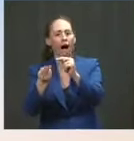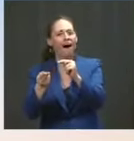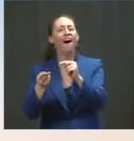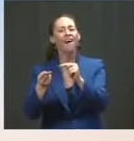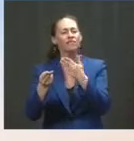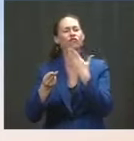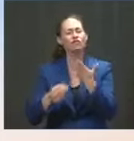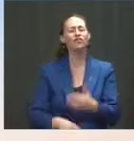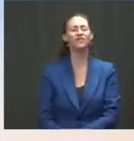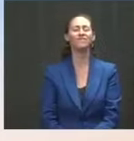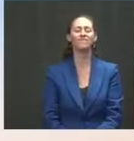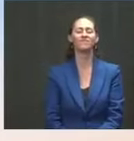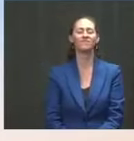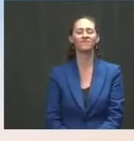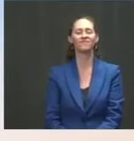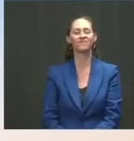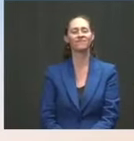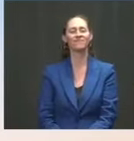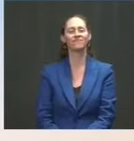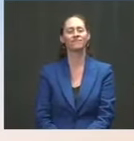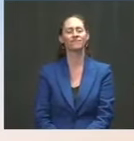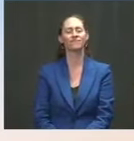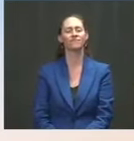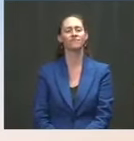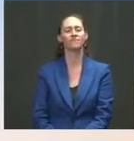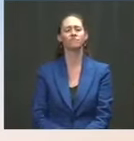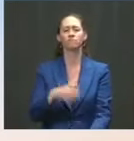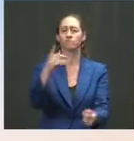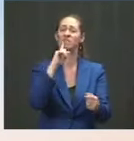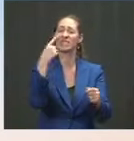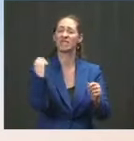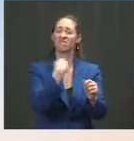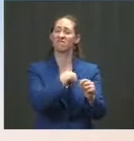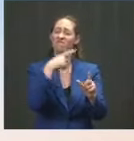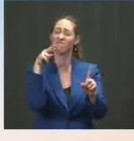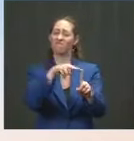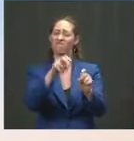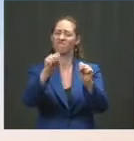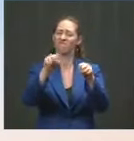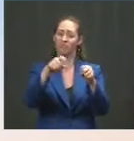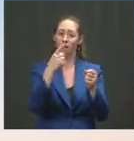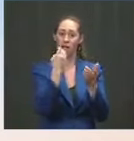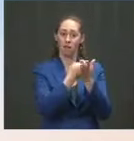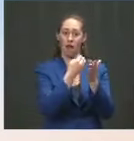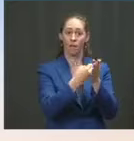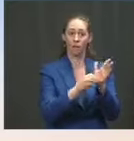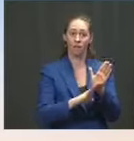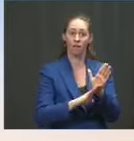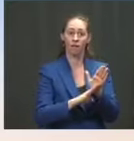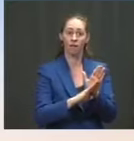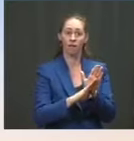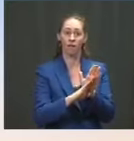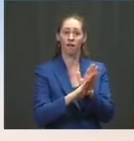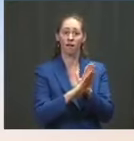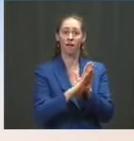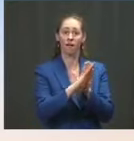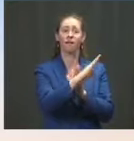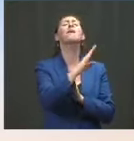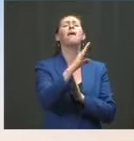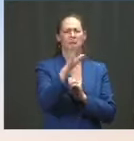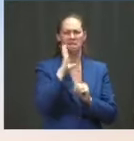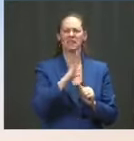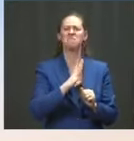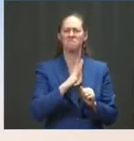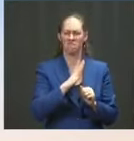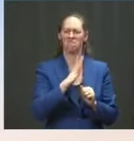that as the economy turns back on and as people are as businesses are starting to move as